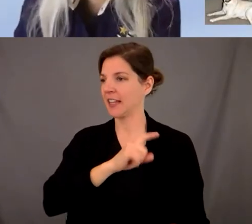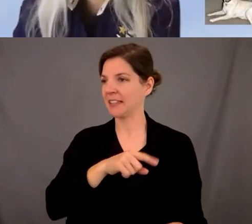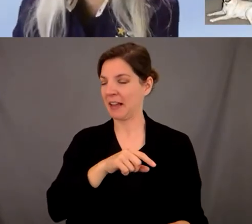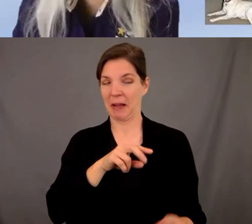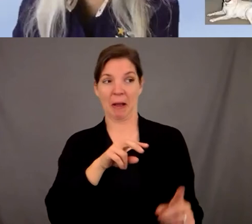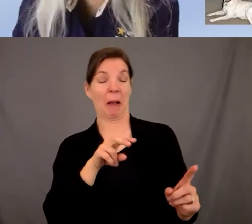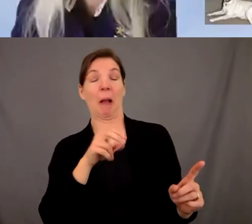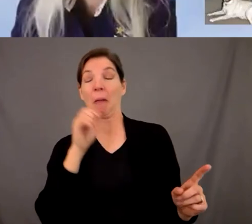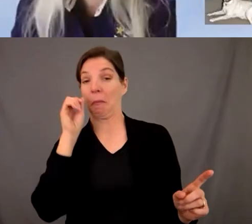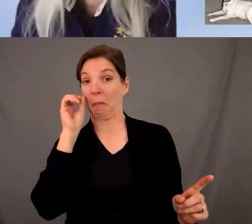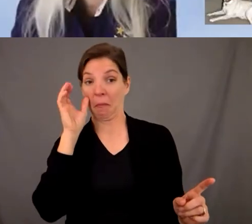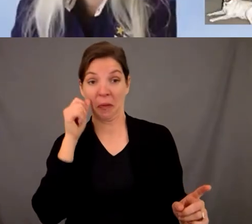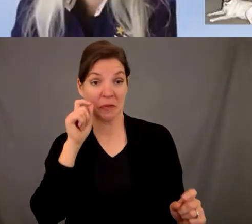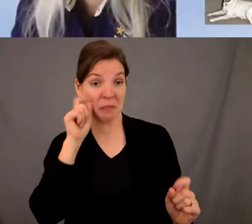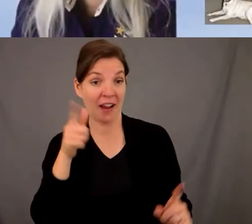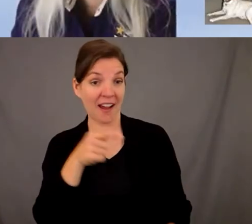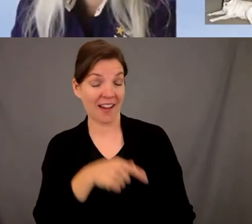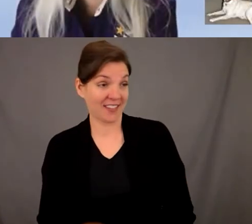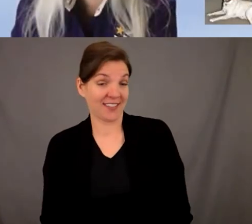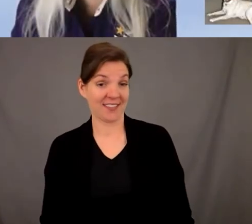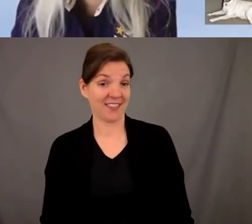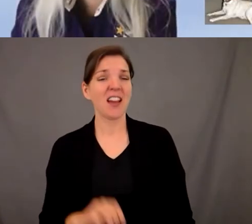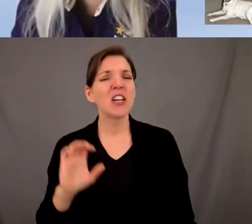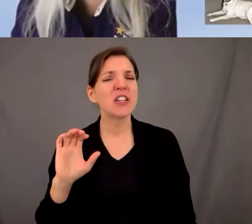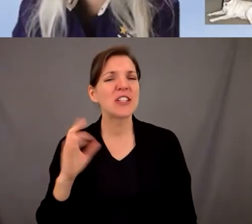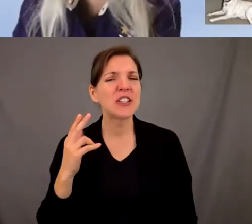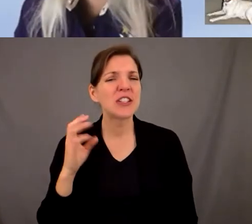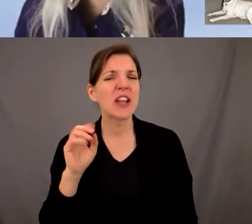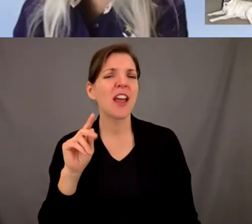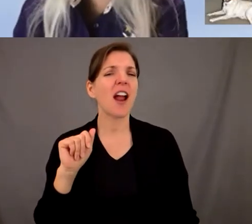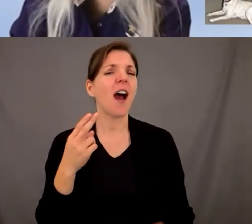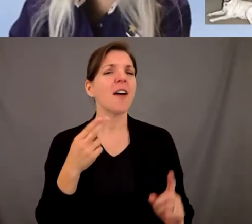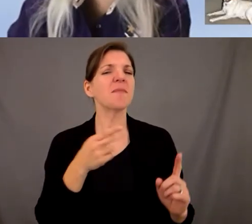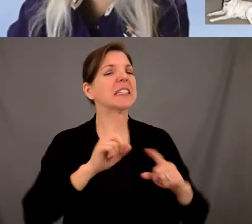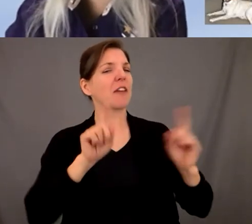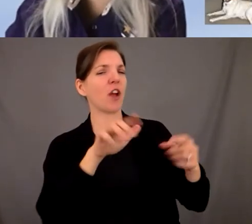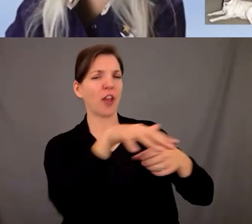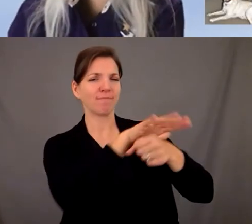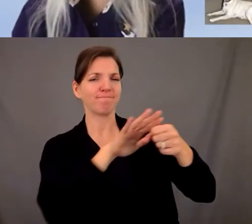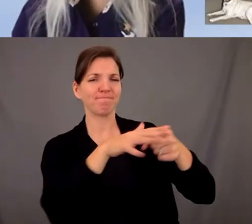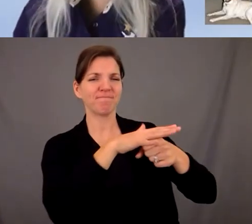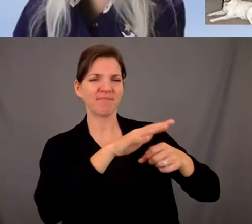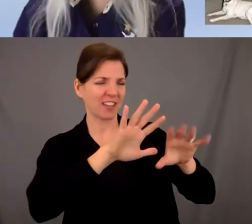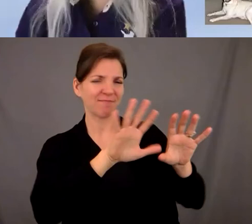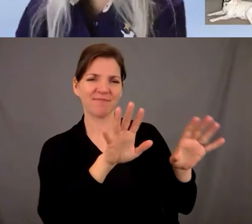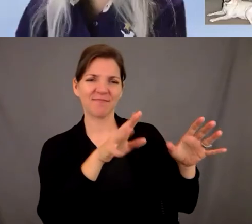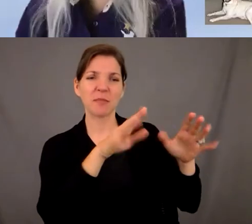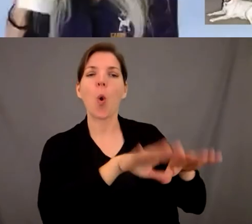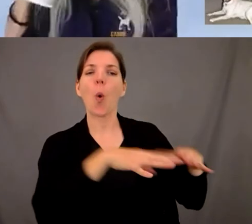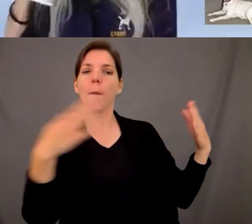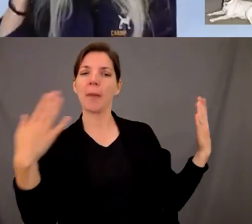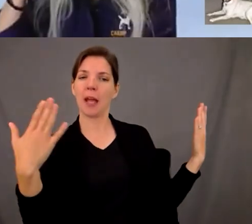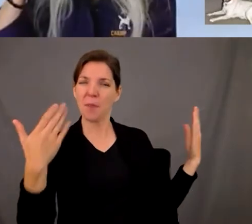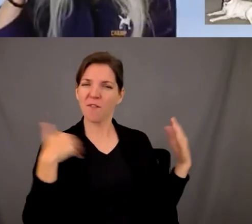the zoo and you know the cheetahs i don't know if they're still like this i don't remember but they're not in those big um netted domes they're in a more open area